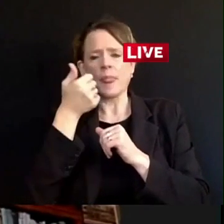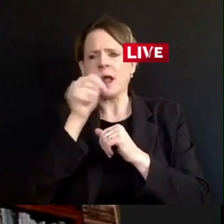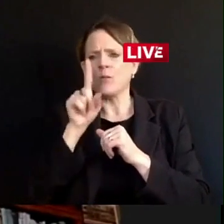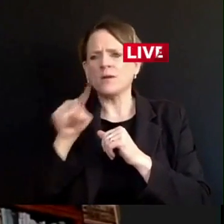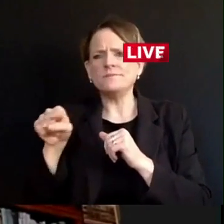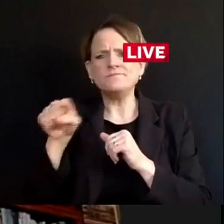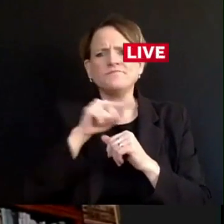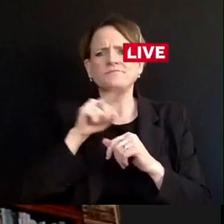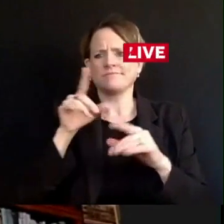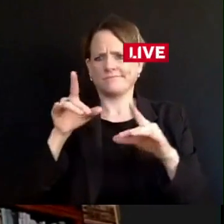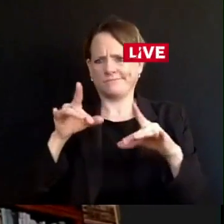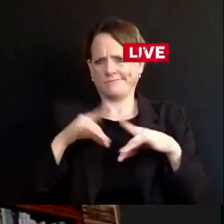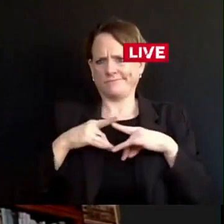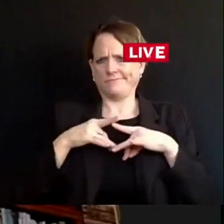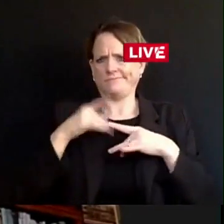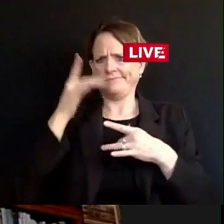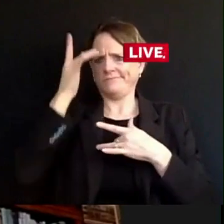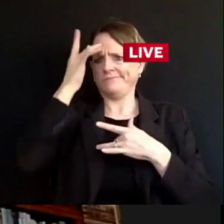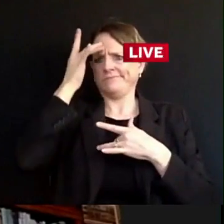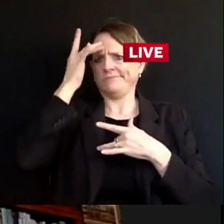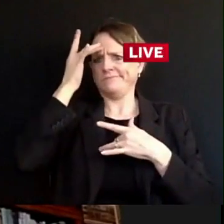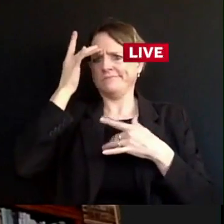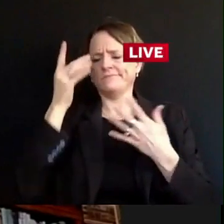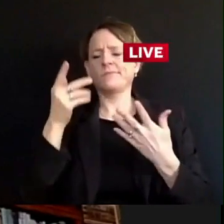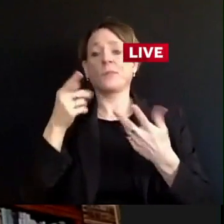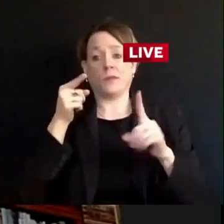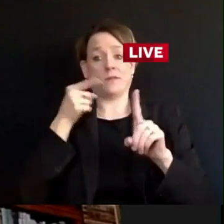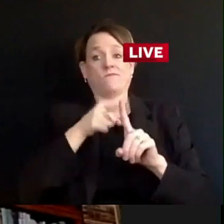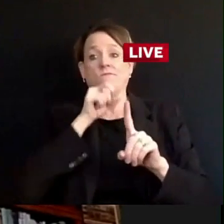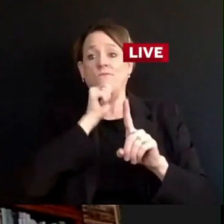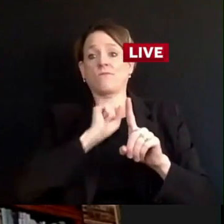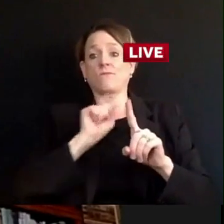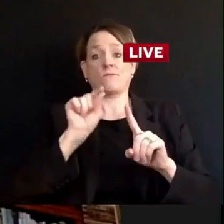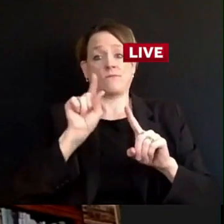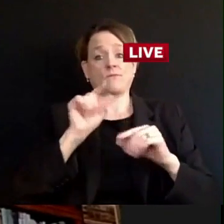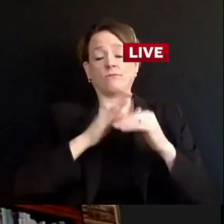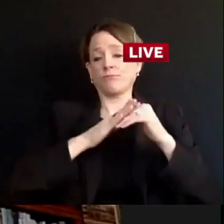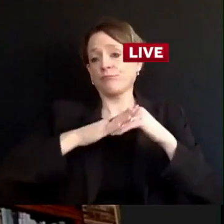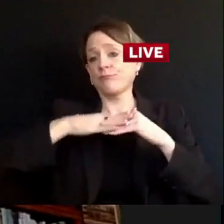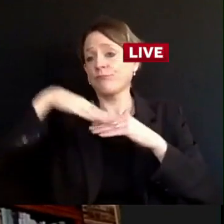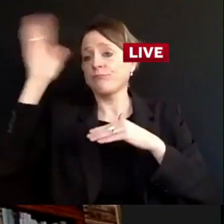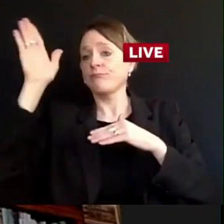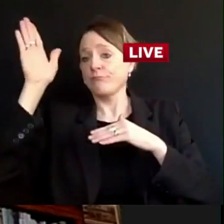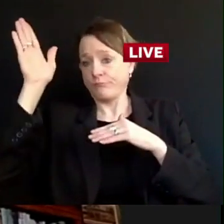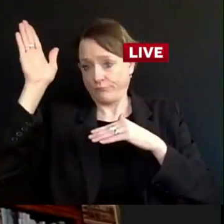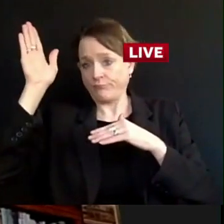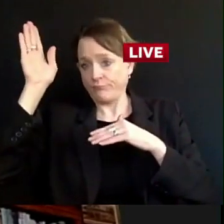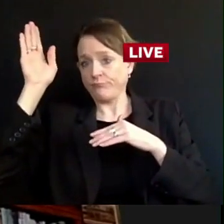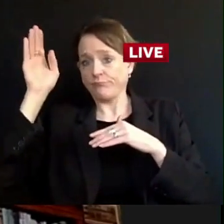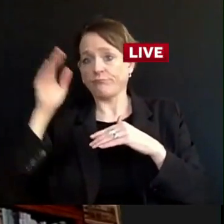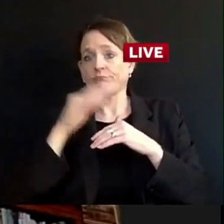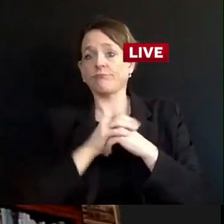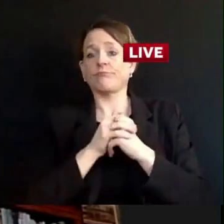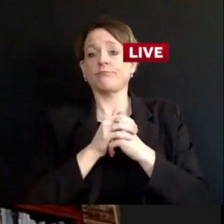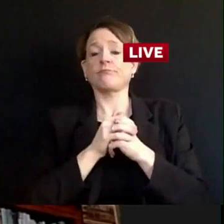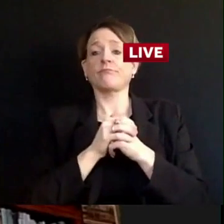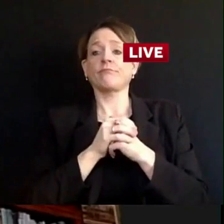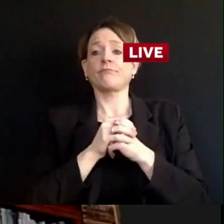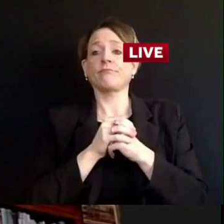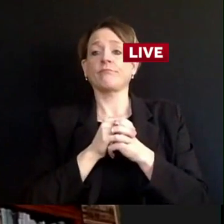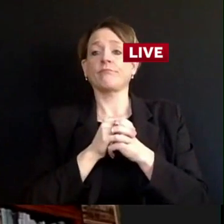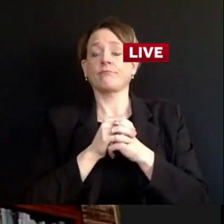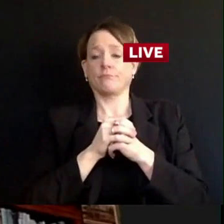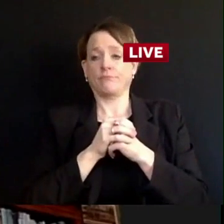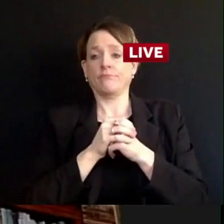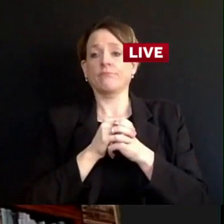that we know of is immune to the virus or is completely